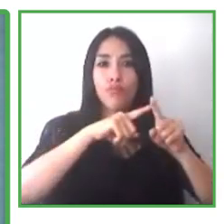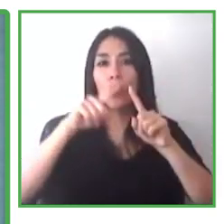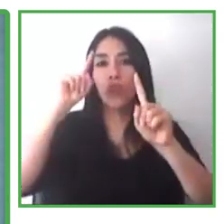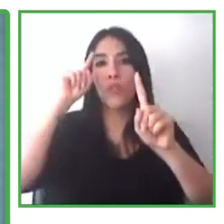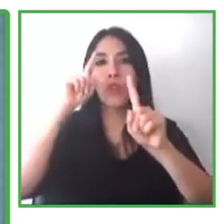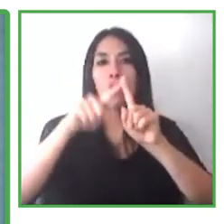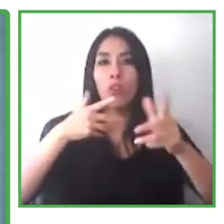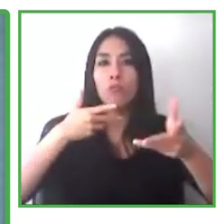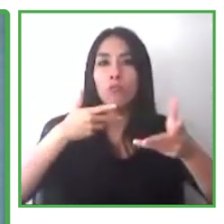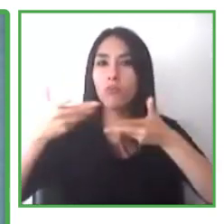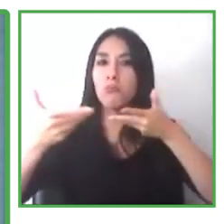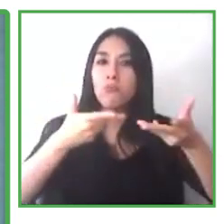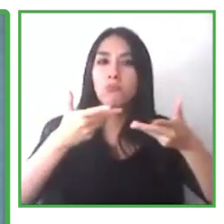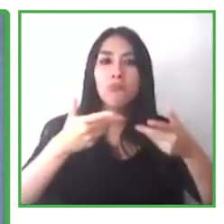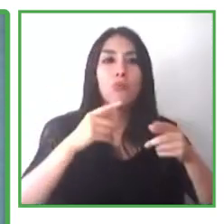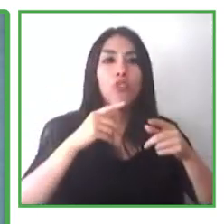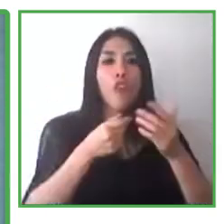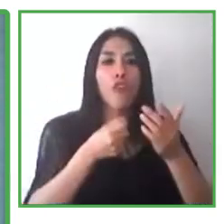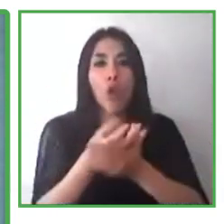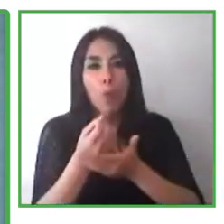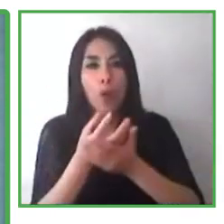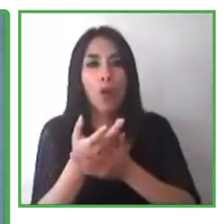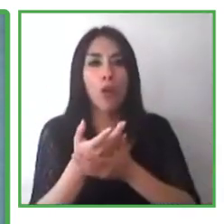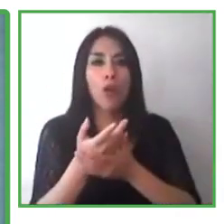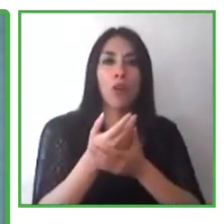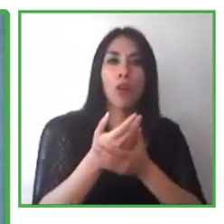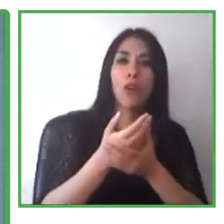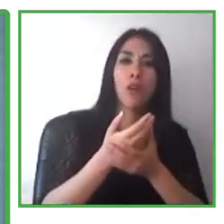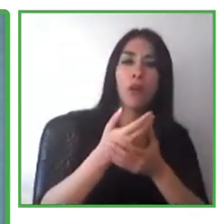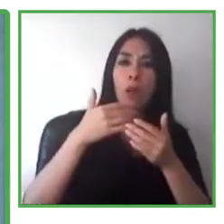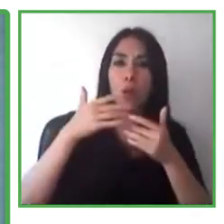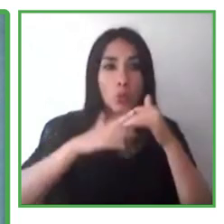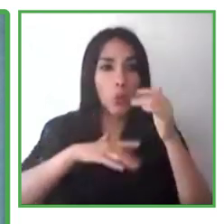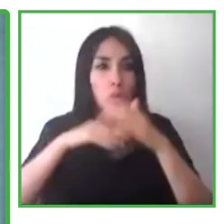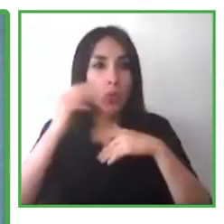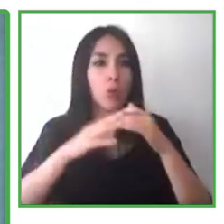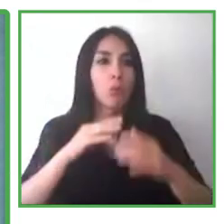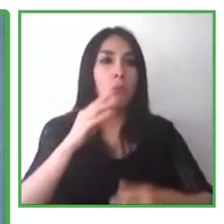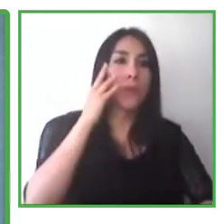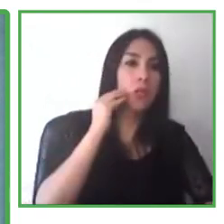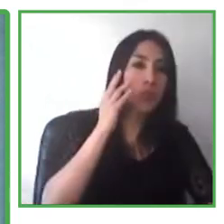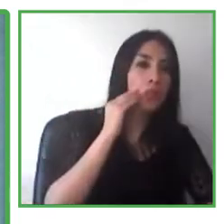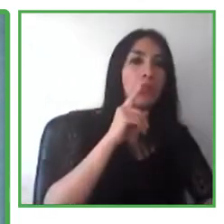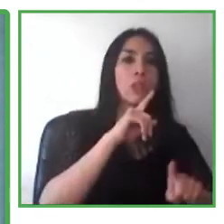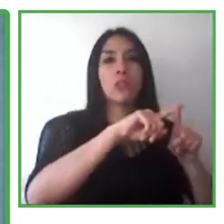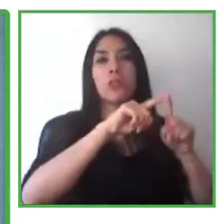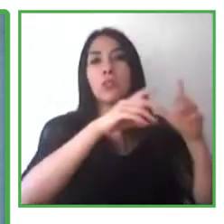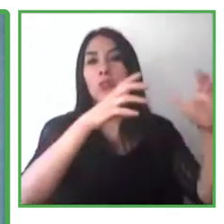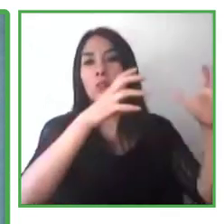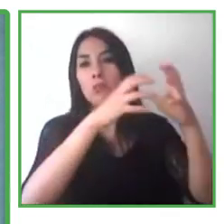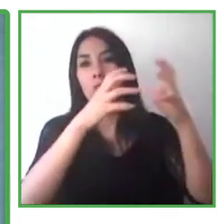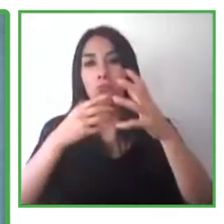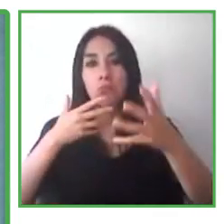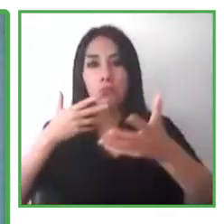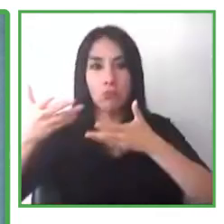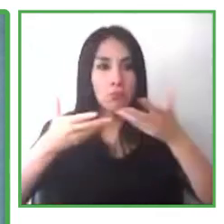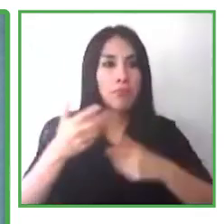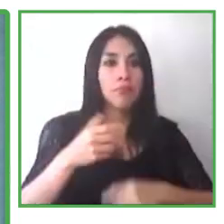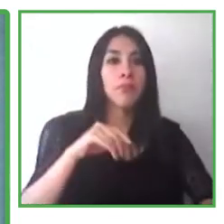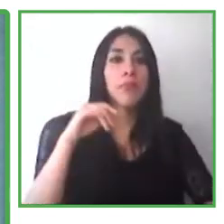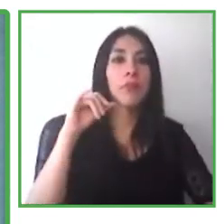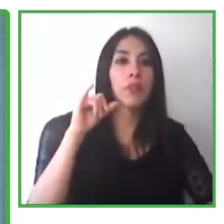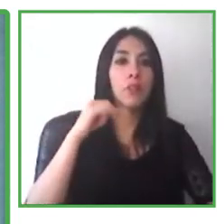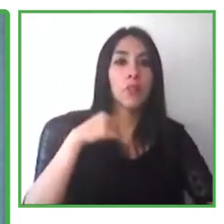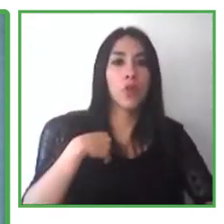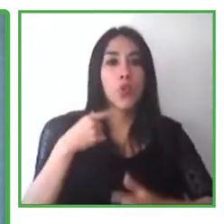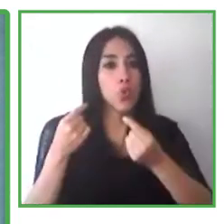experiences, and so on. And that, we did that on a systematic way with, first of all, a German